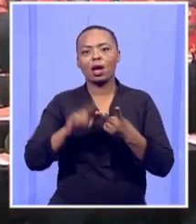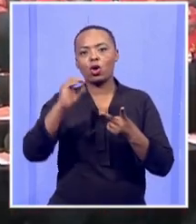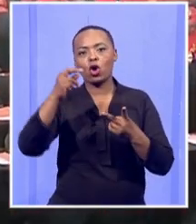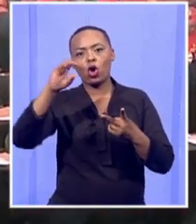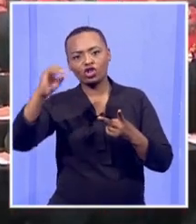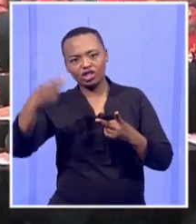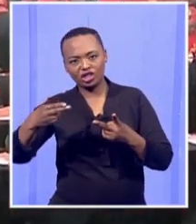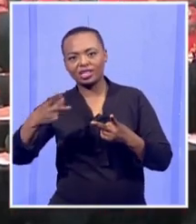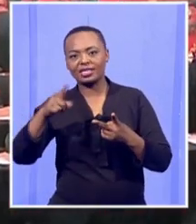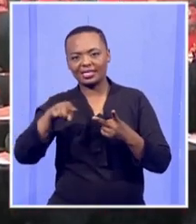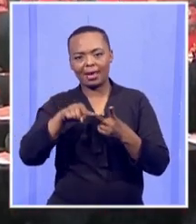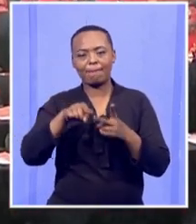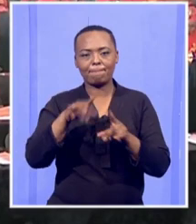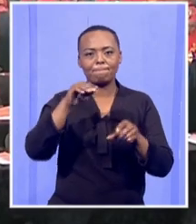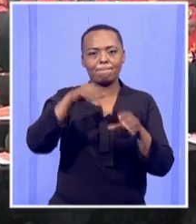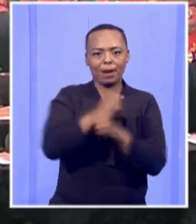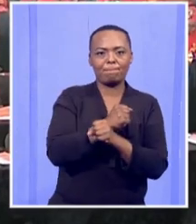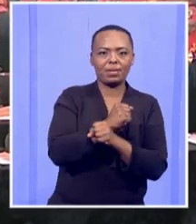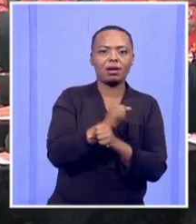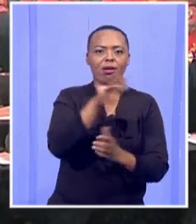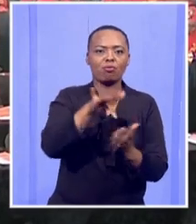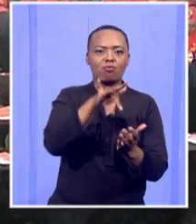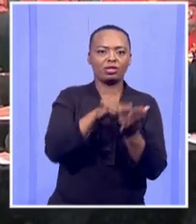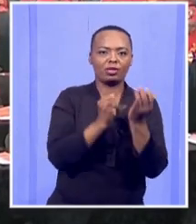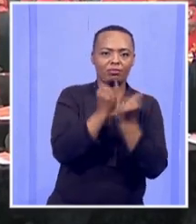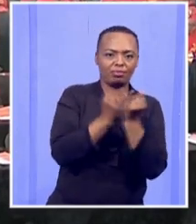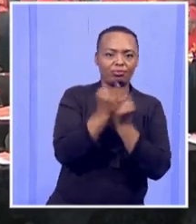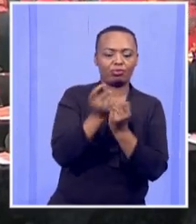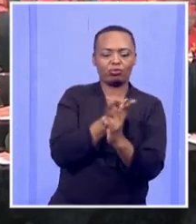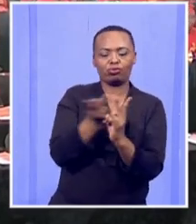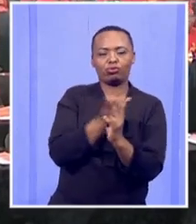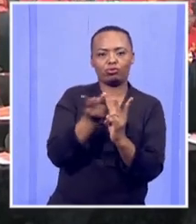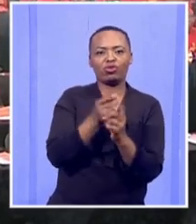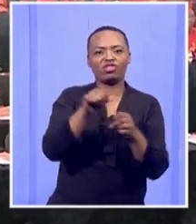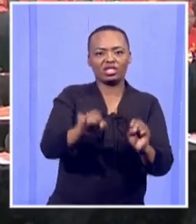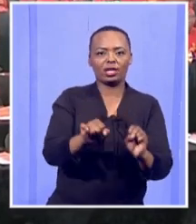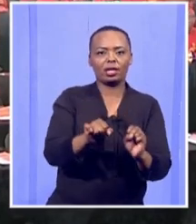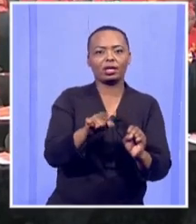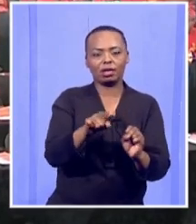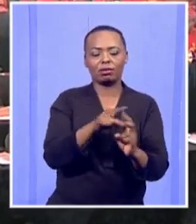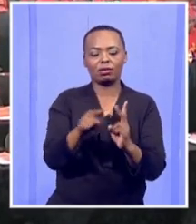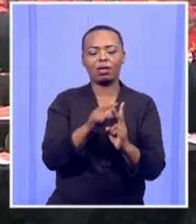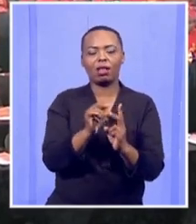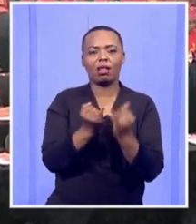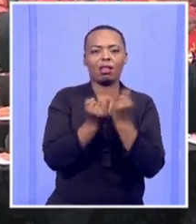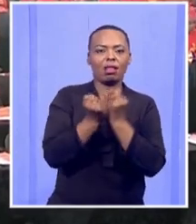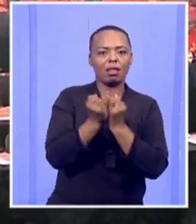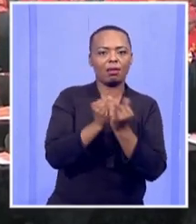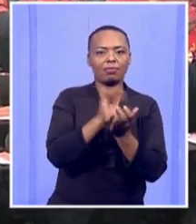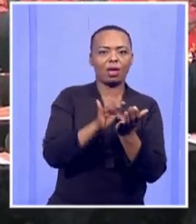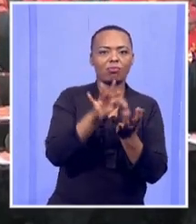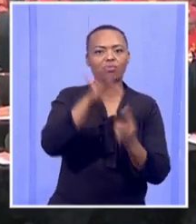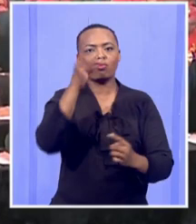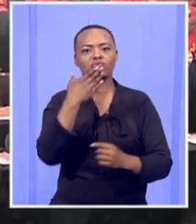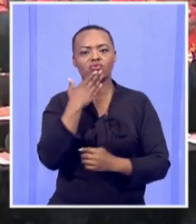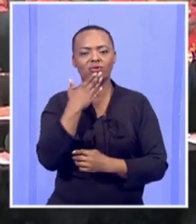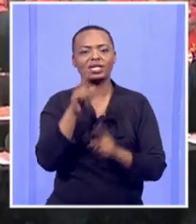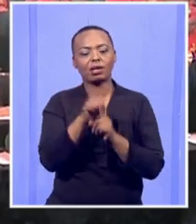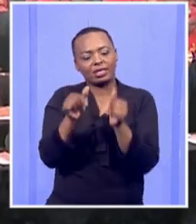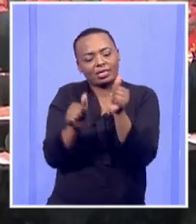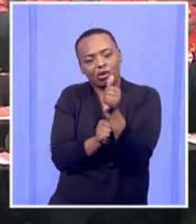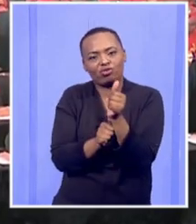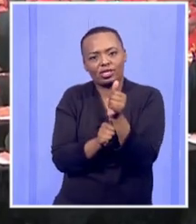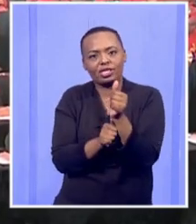we understand that will be against Mandisa. And the current deputy chairperson also is